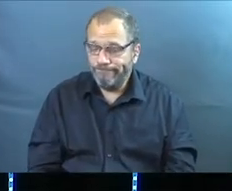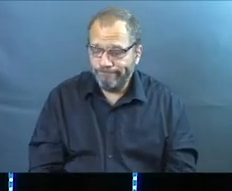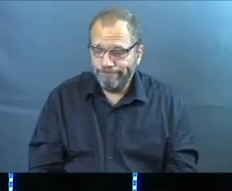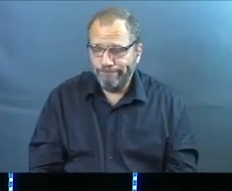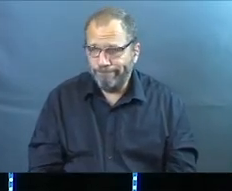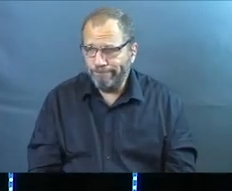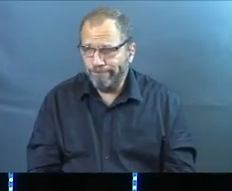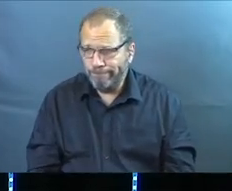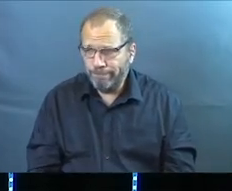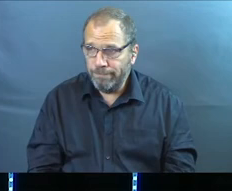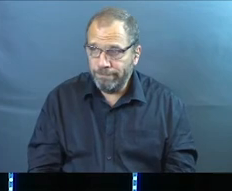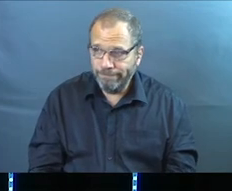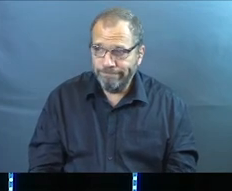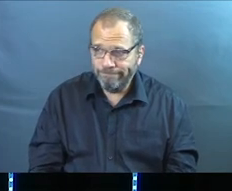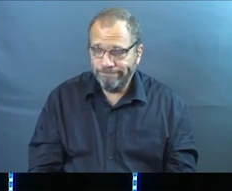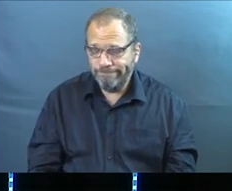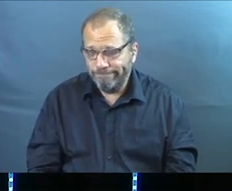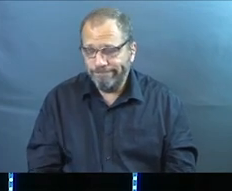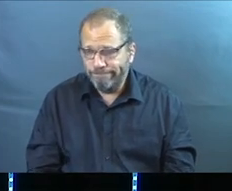Why?